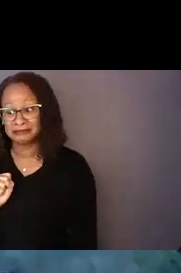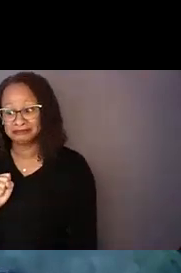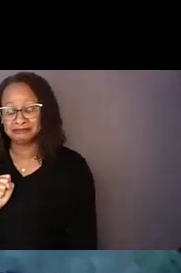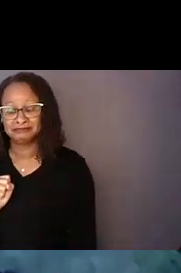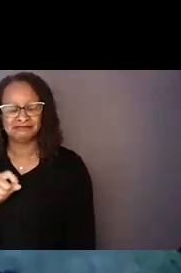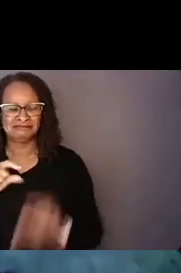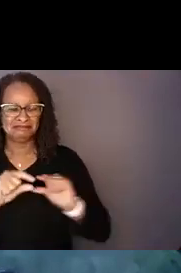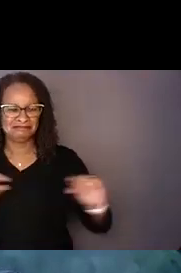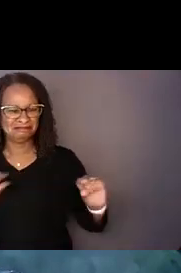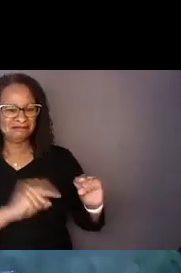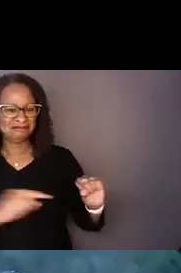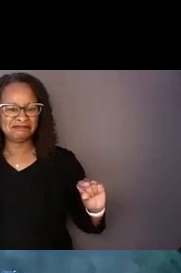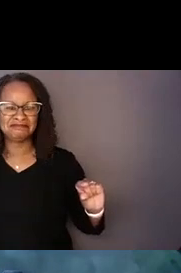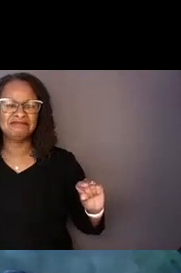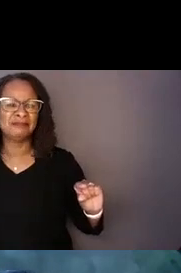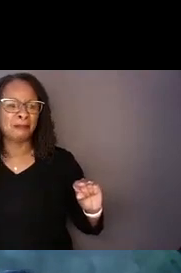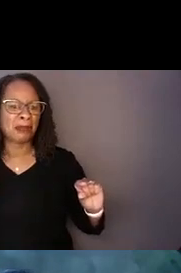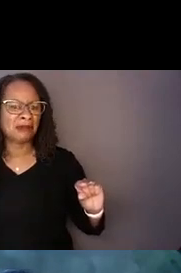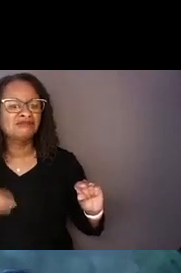posted there at the bottom of the PowerPoint.